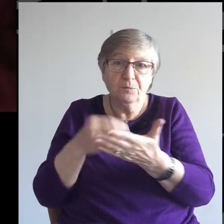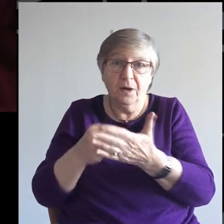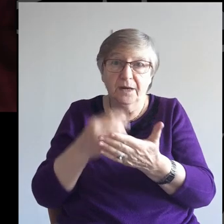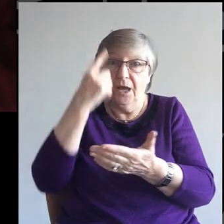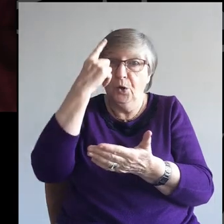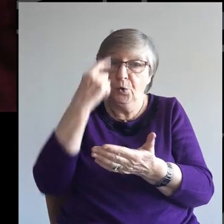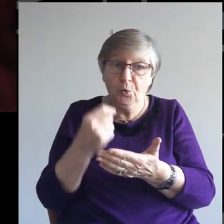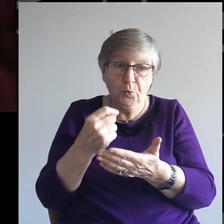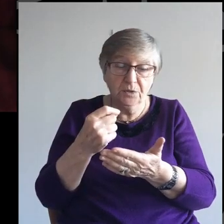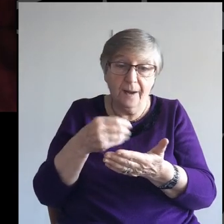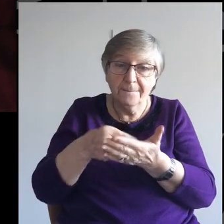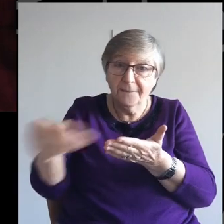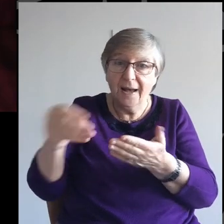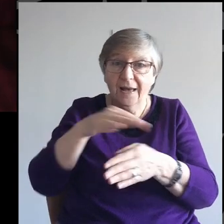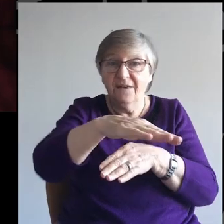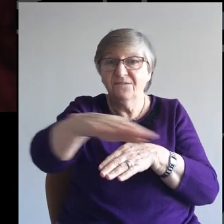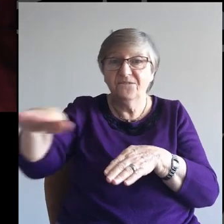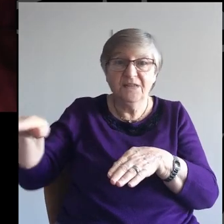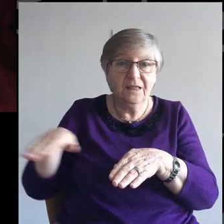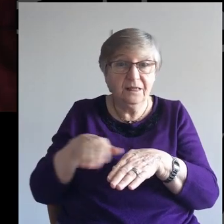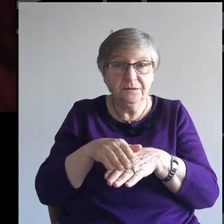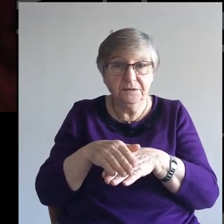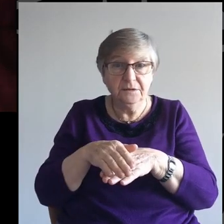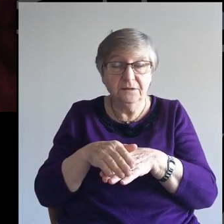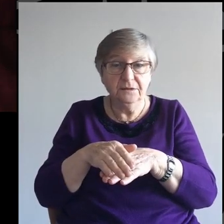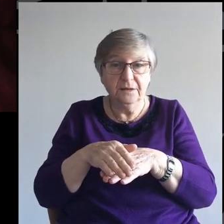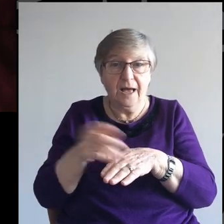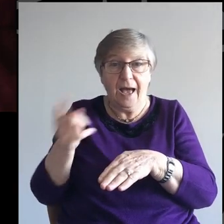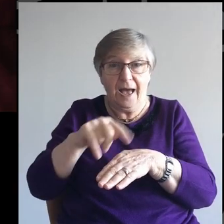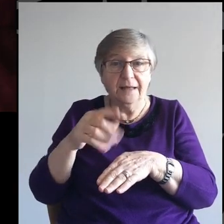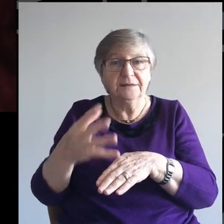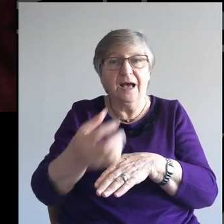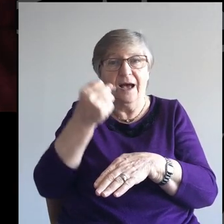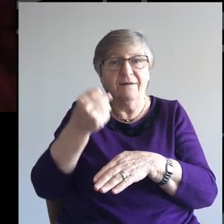so that he could say, I must get this field. I must have it. I must buy it.